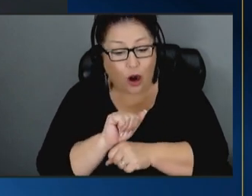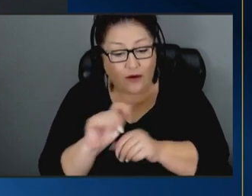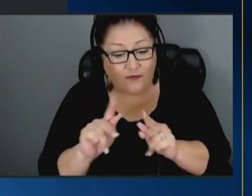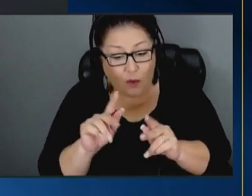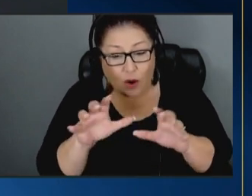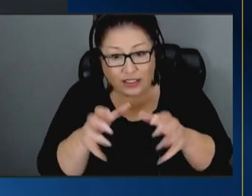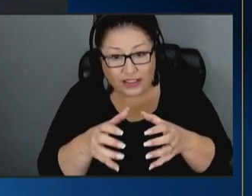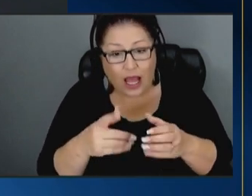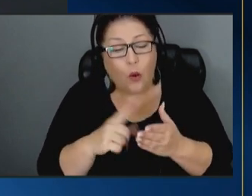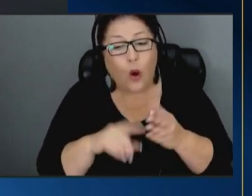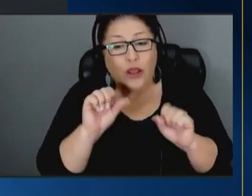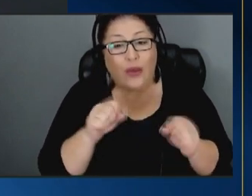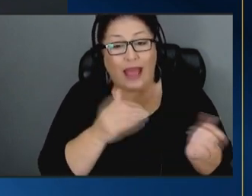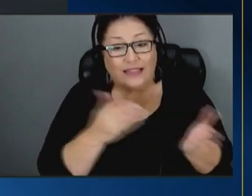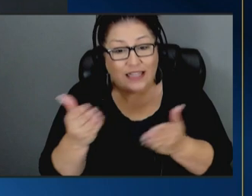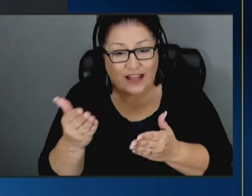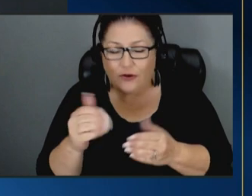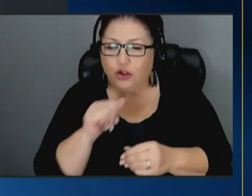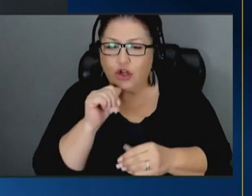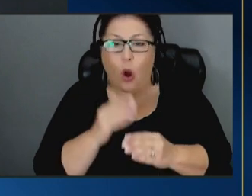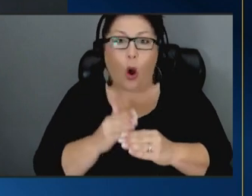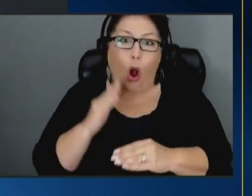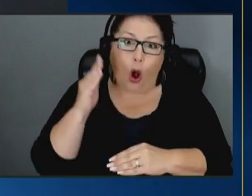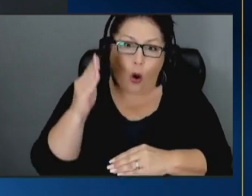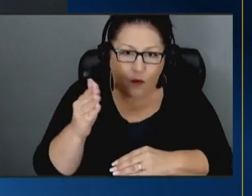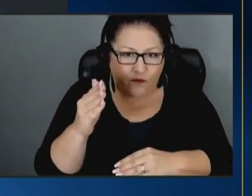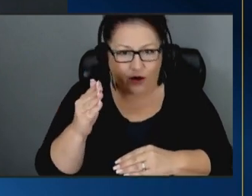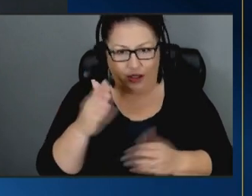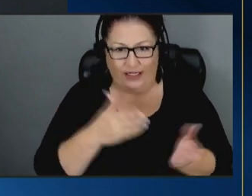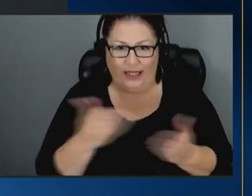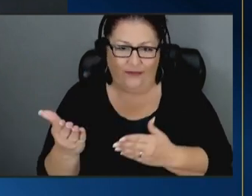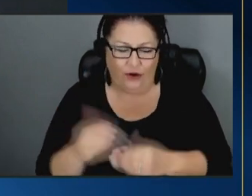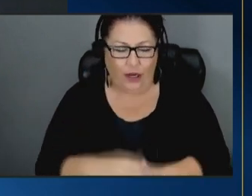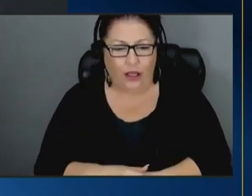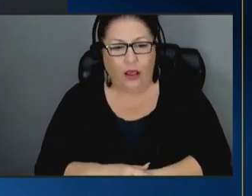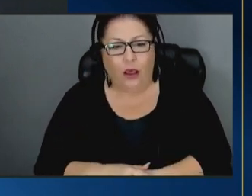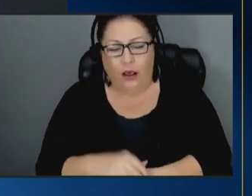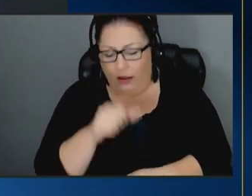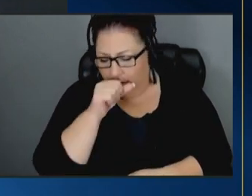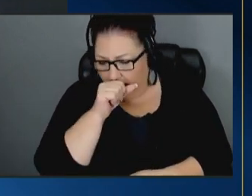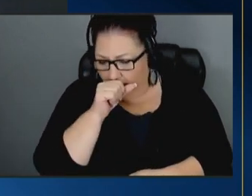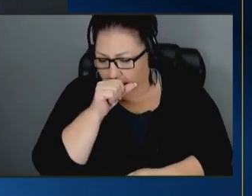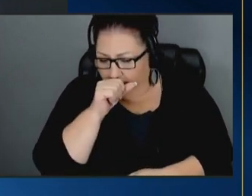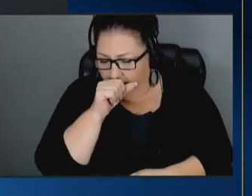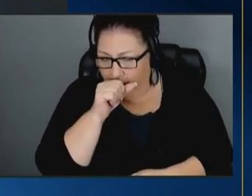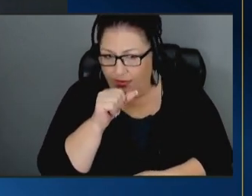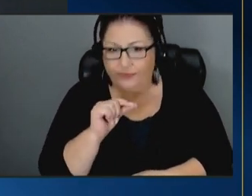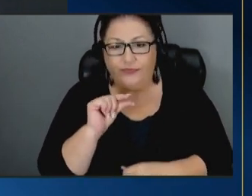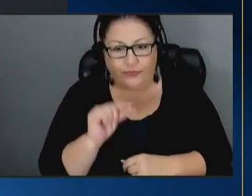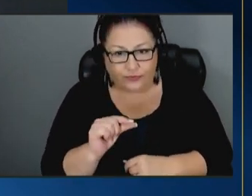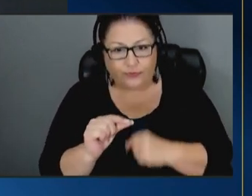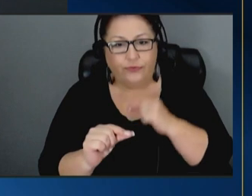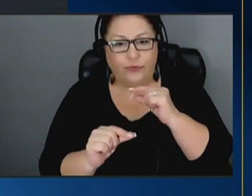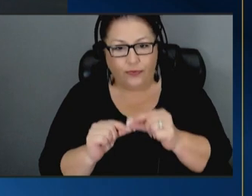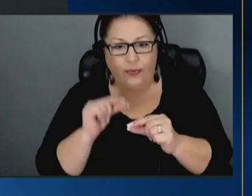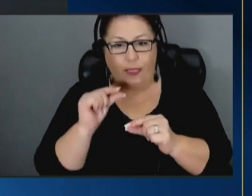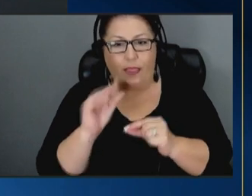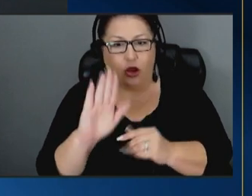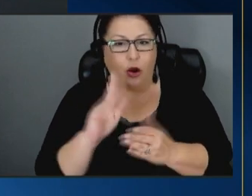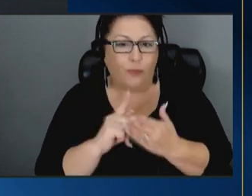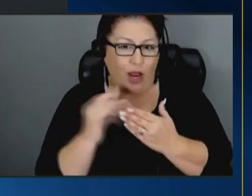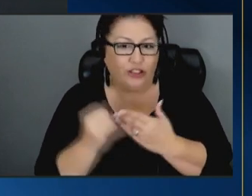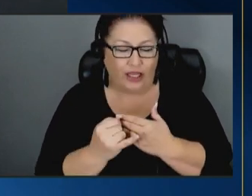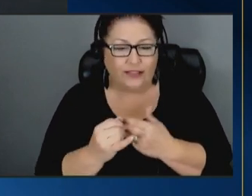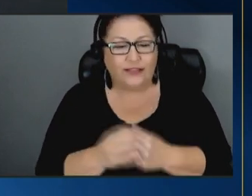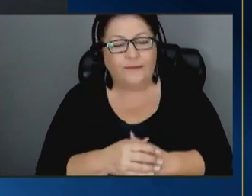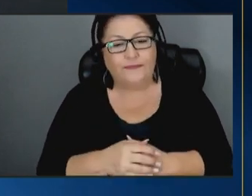deliver and don't over try to over deliver phase your projects in pray